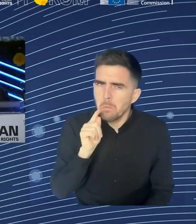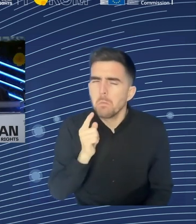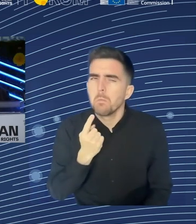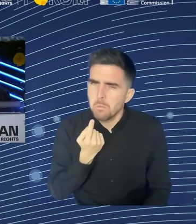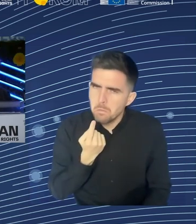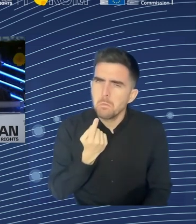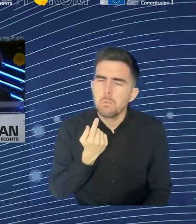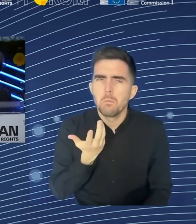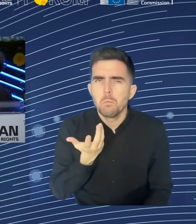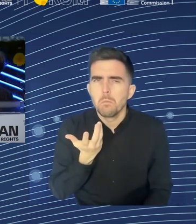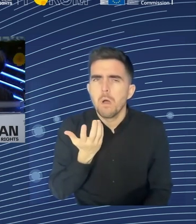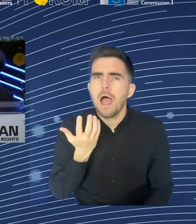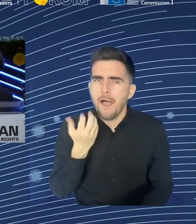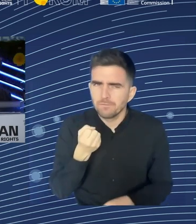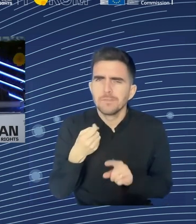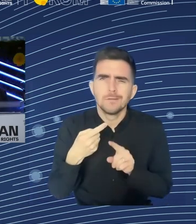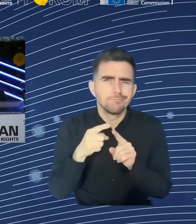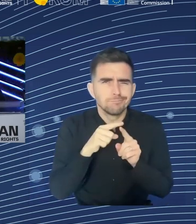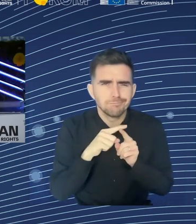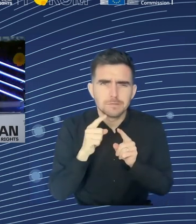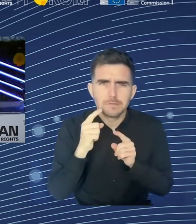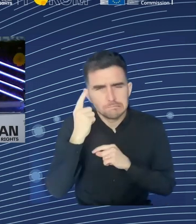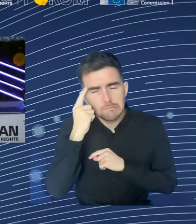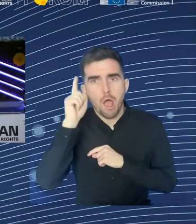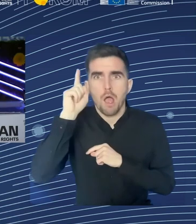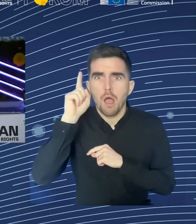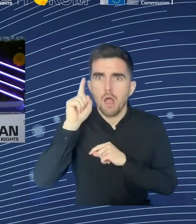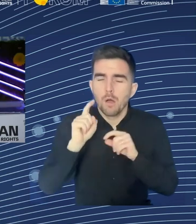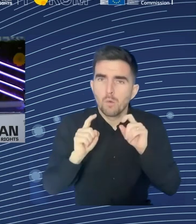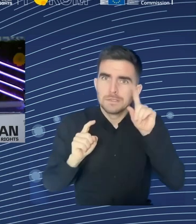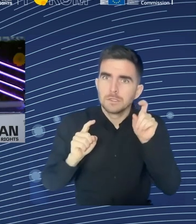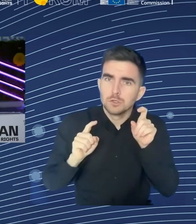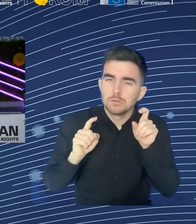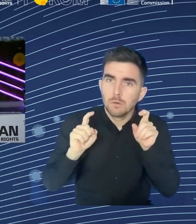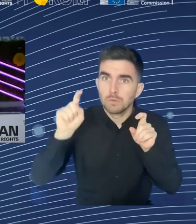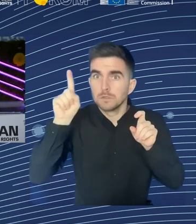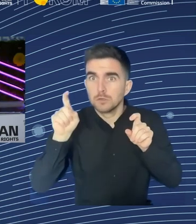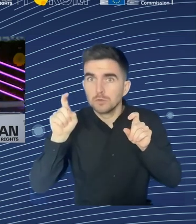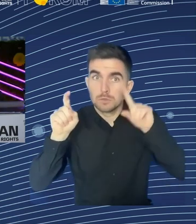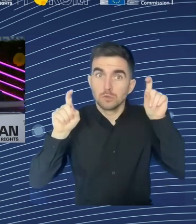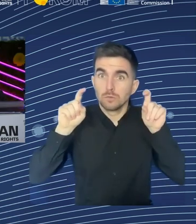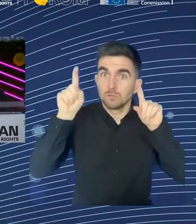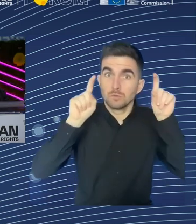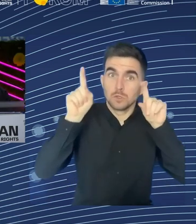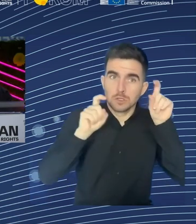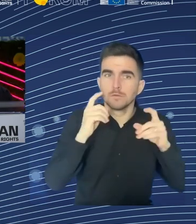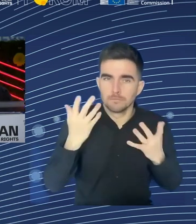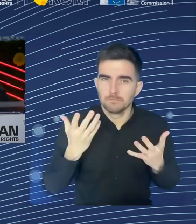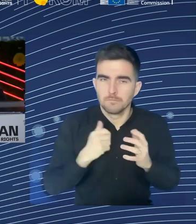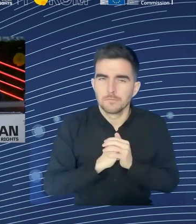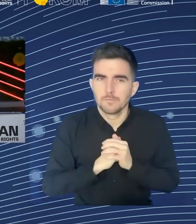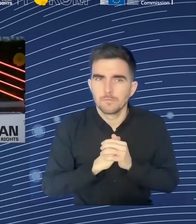European care strategy is a rather recent strategy, but also sheds the light on the working conditions in